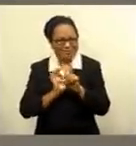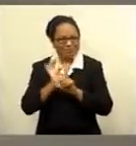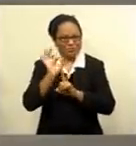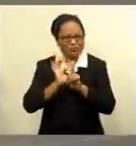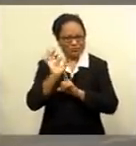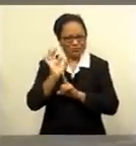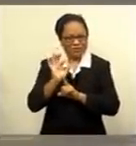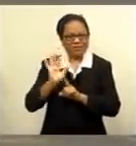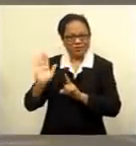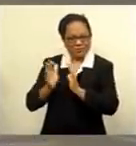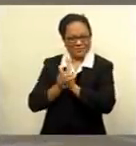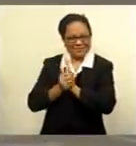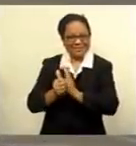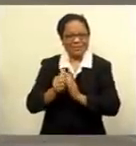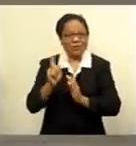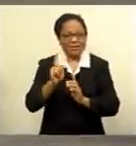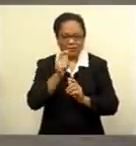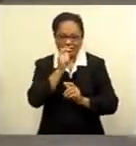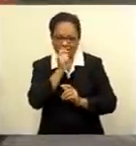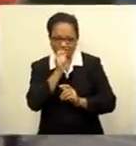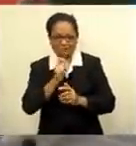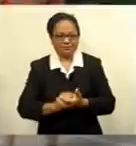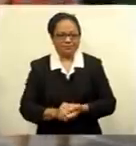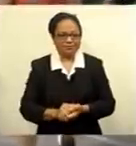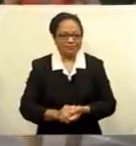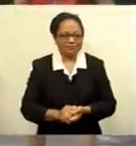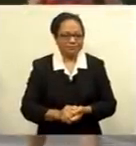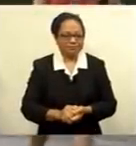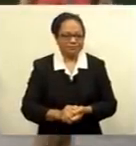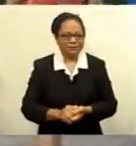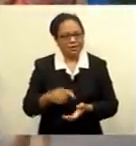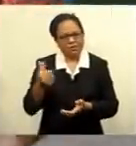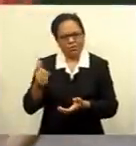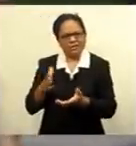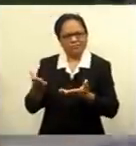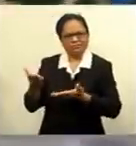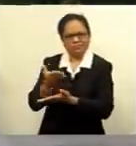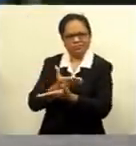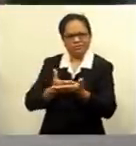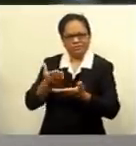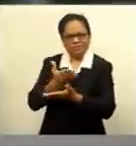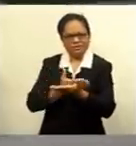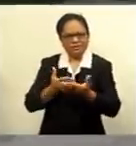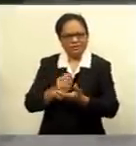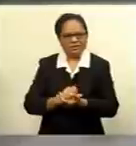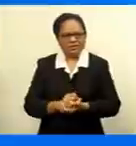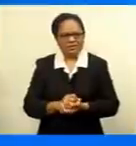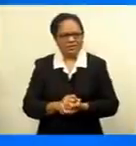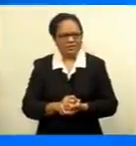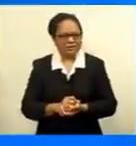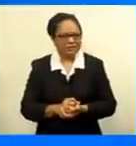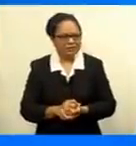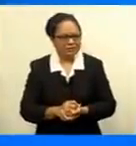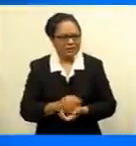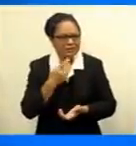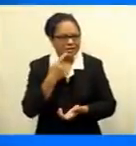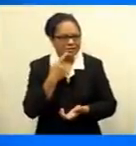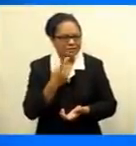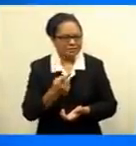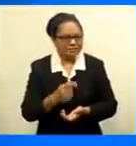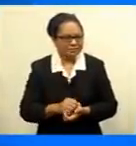something that we usually face during a game like situations is the foul.